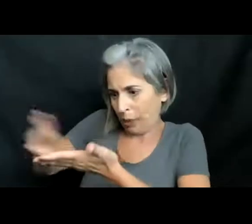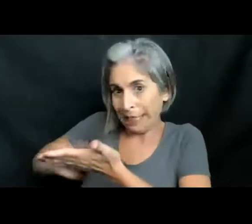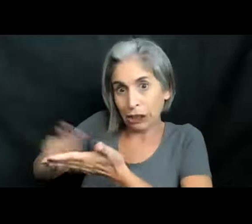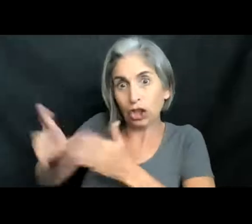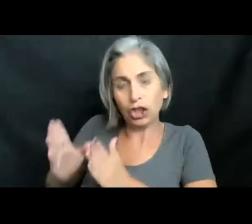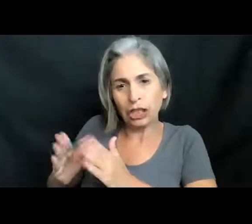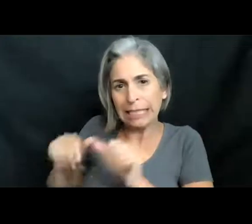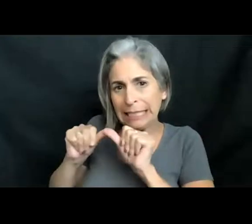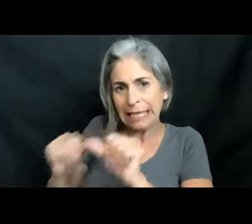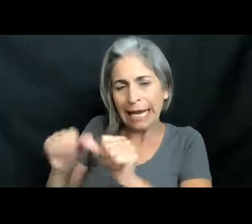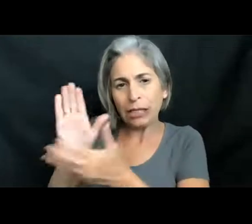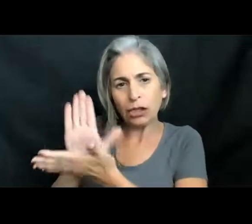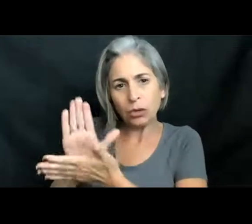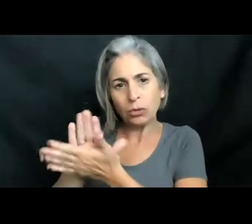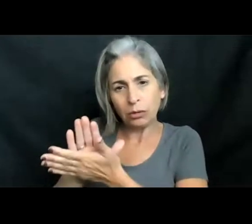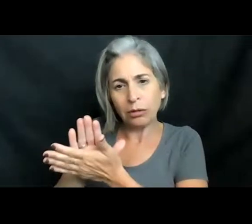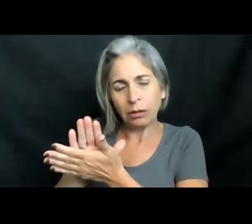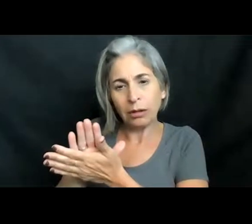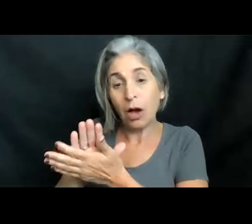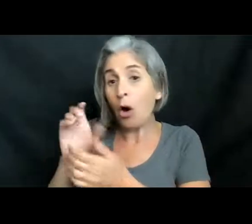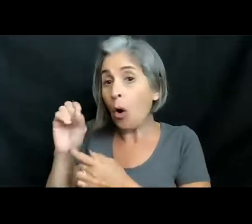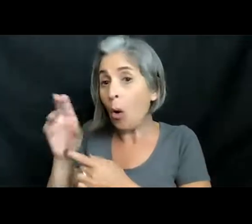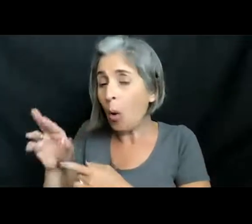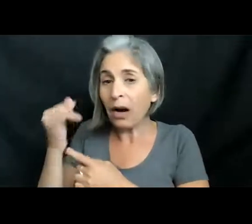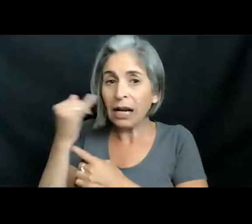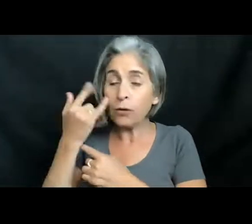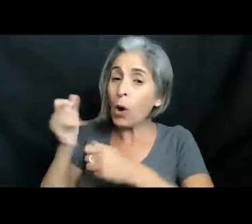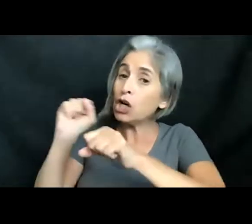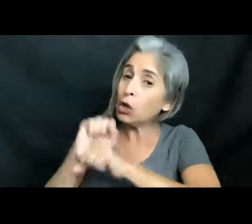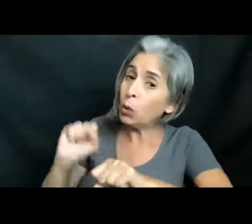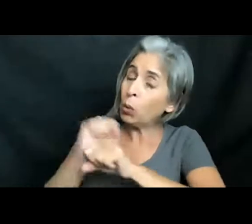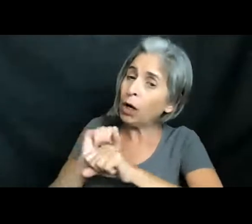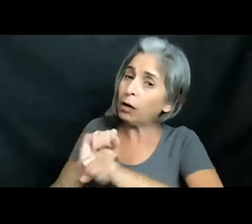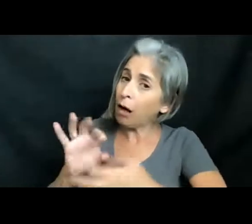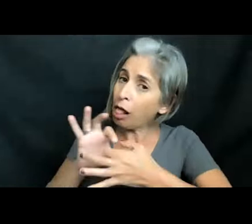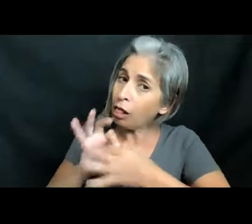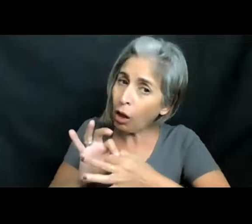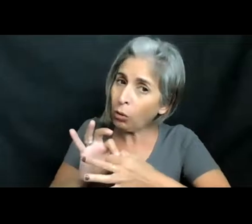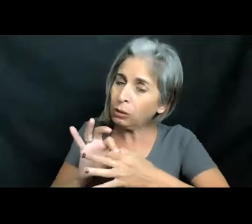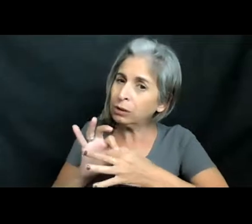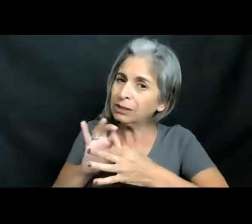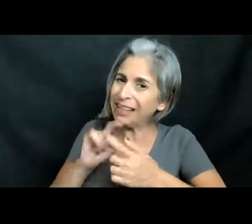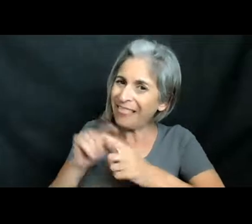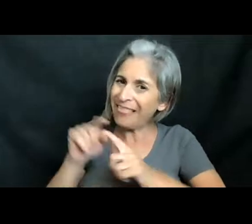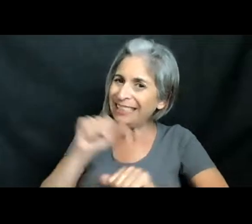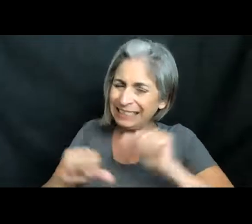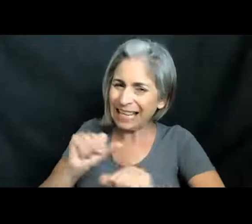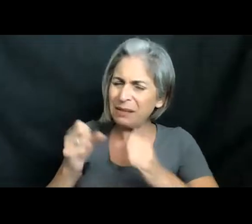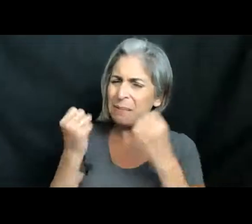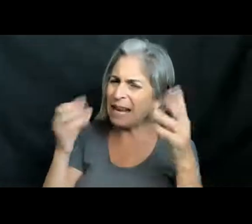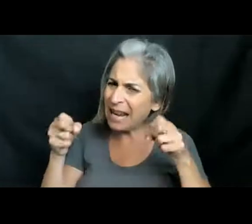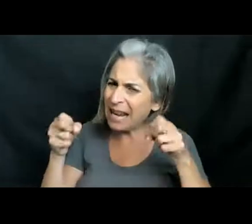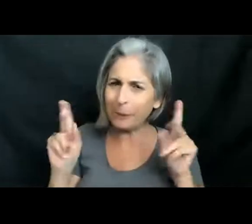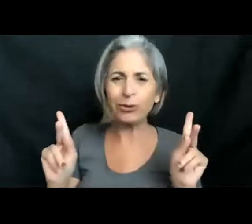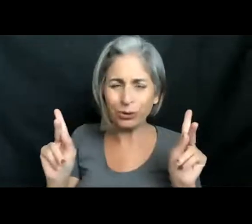do have to stay in school quite a bit. But if you just wanted to work close to marine science, there are so many opportunities